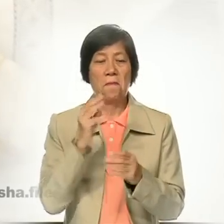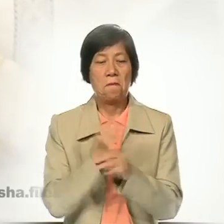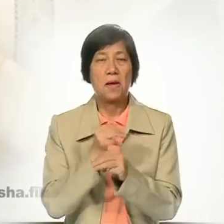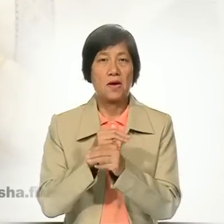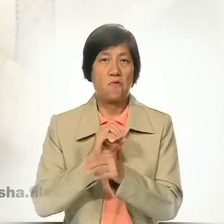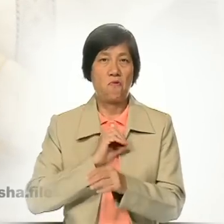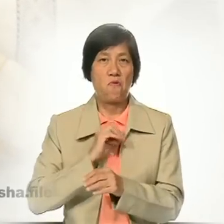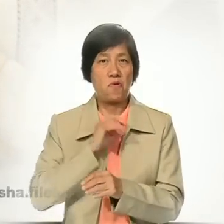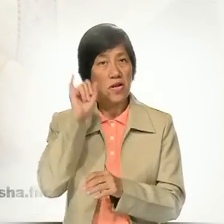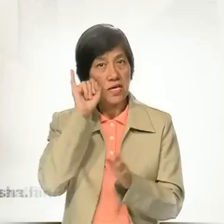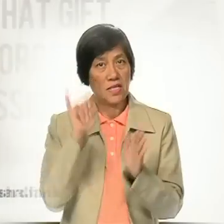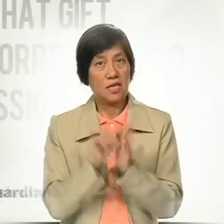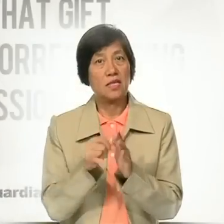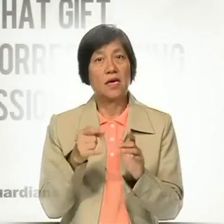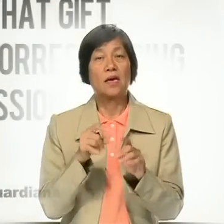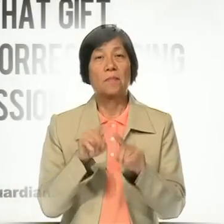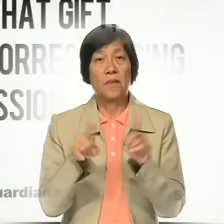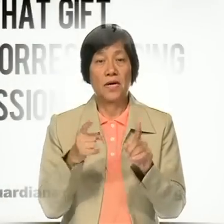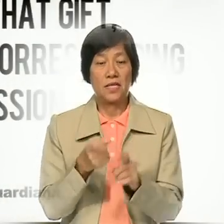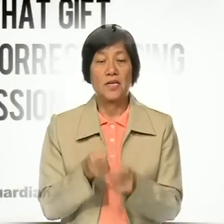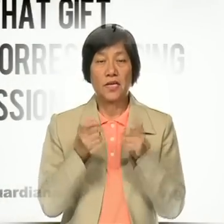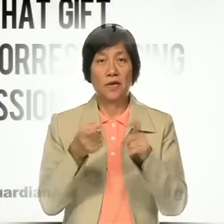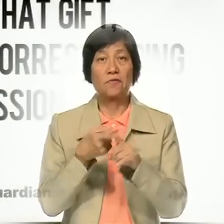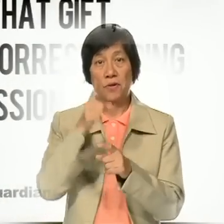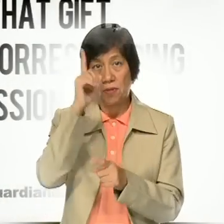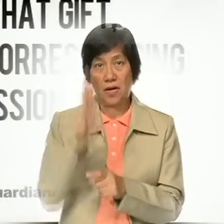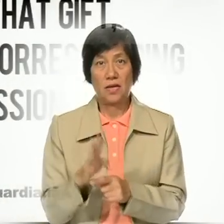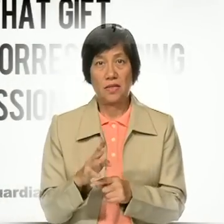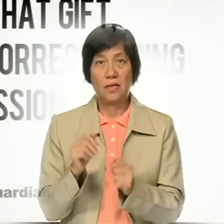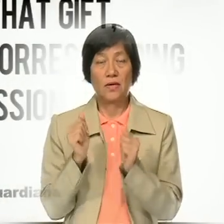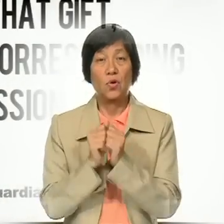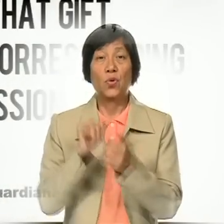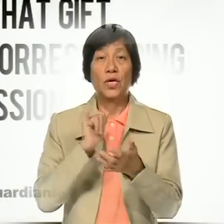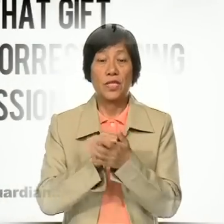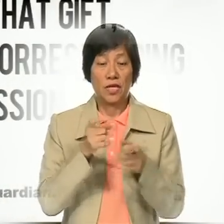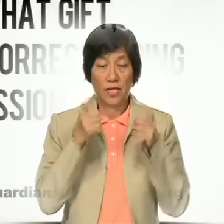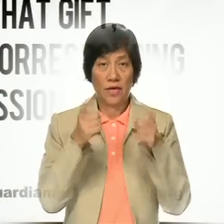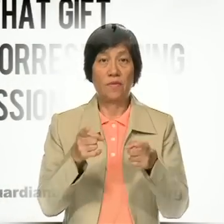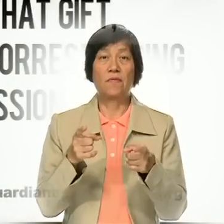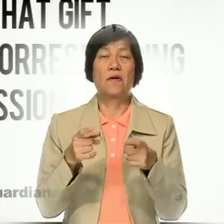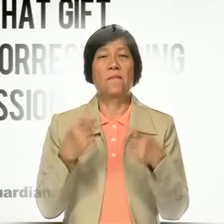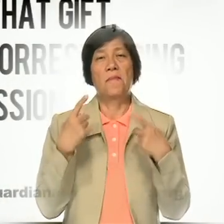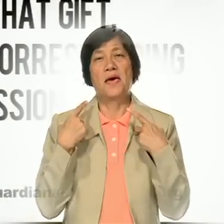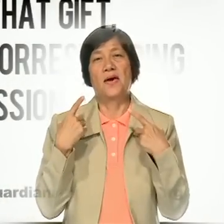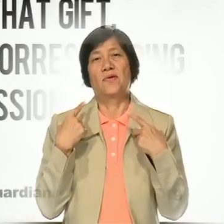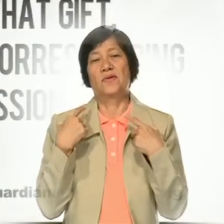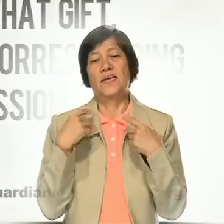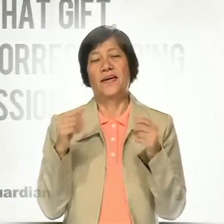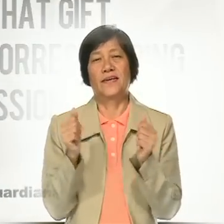It is a gift of God. And with that gift, there is a corresponding mission.